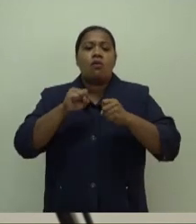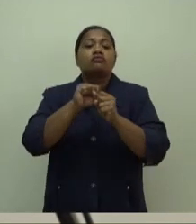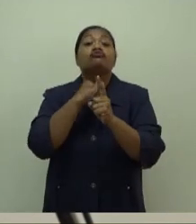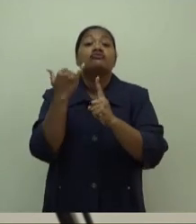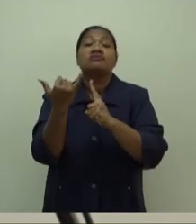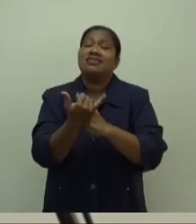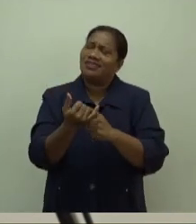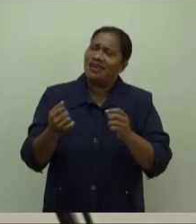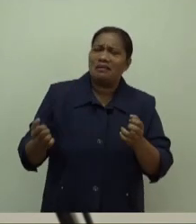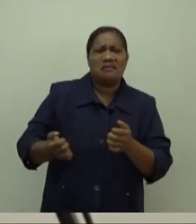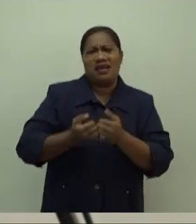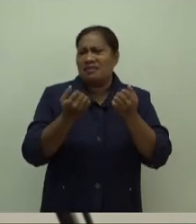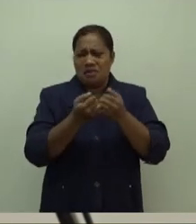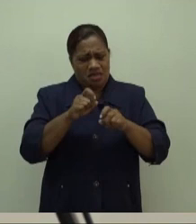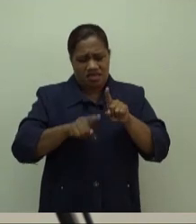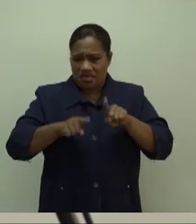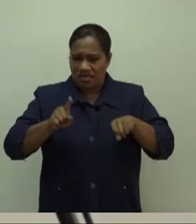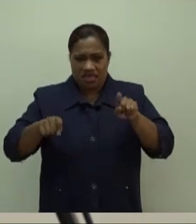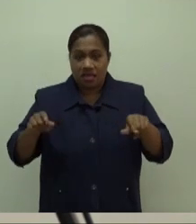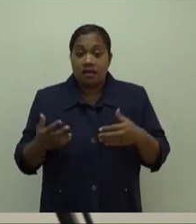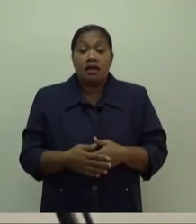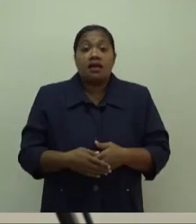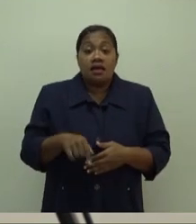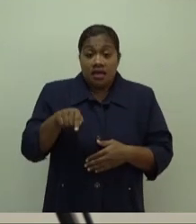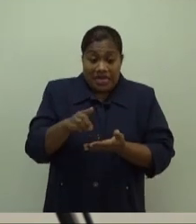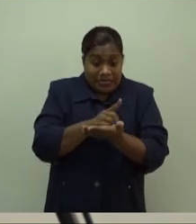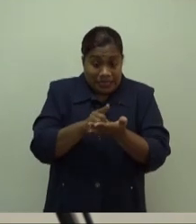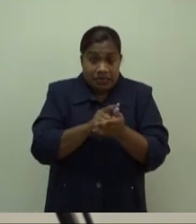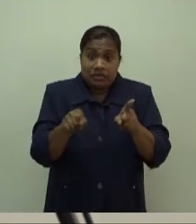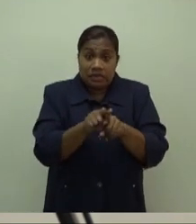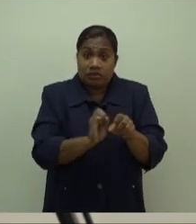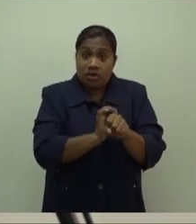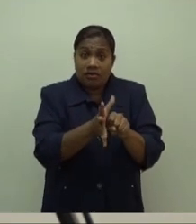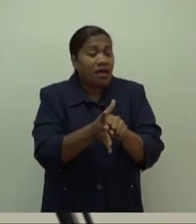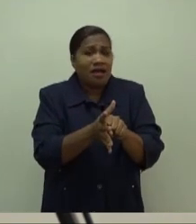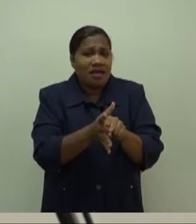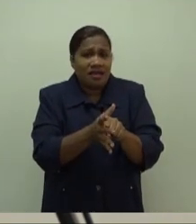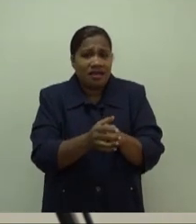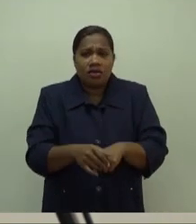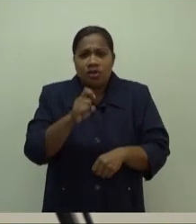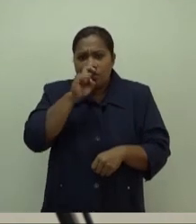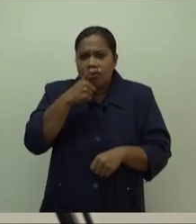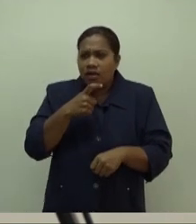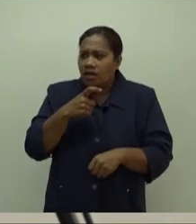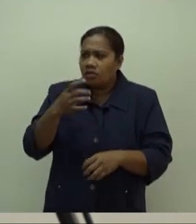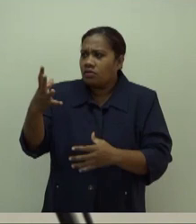These diseases are not like viruses like COVID-19. You cannot catch them from other people.